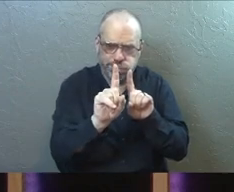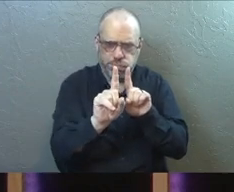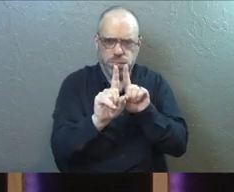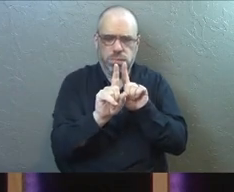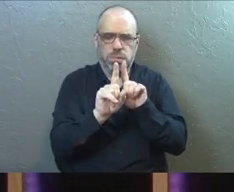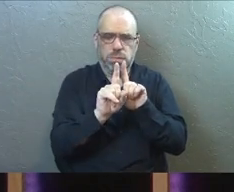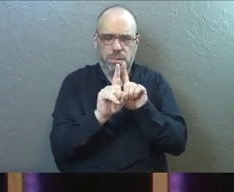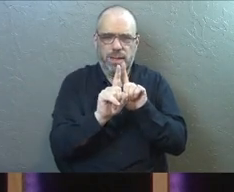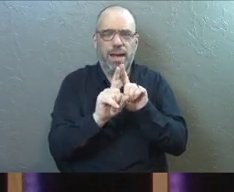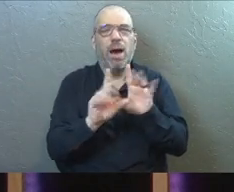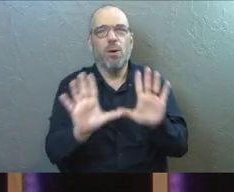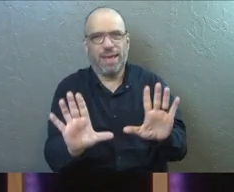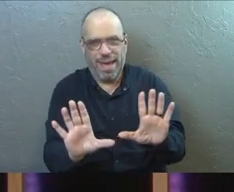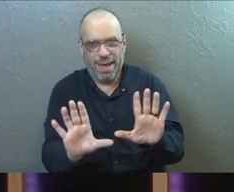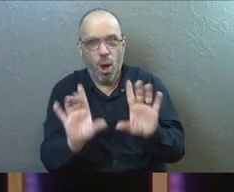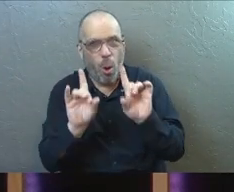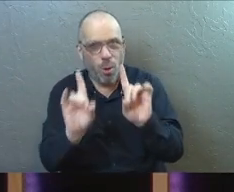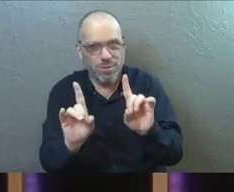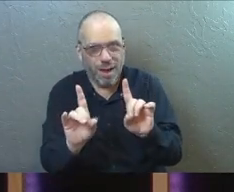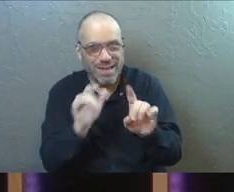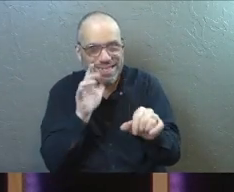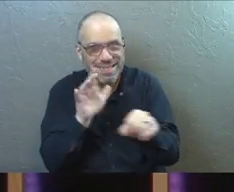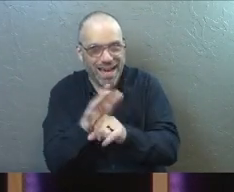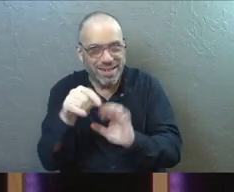Now, that wasn't deep enough, so let's go deeper.